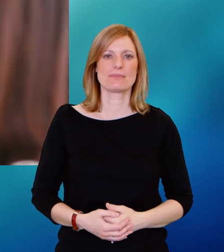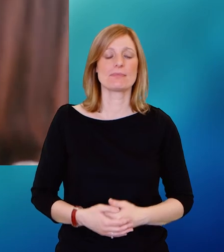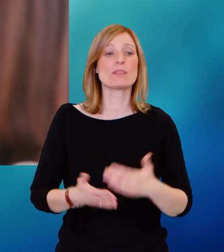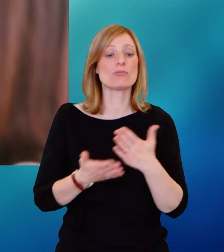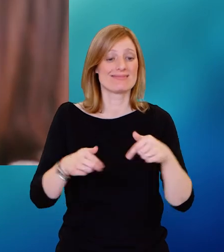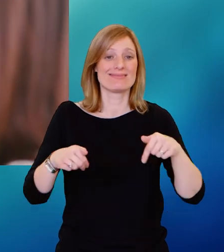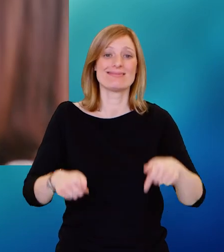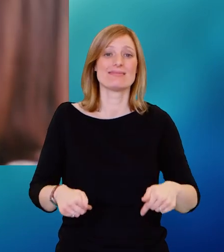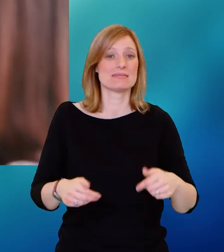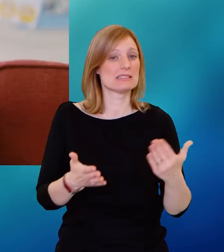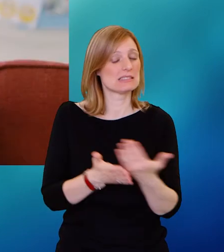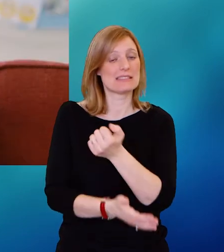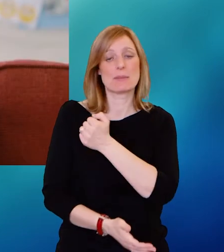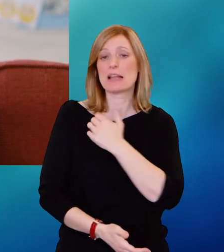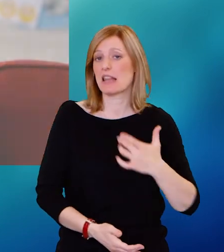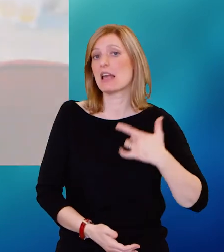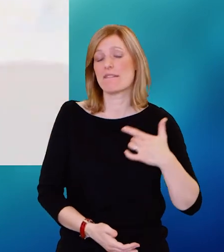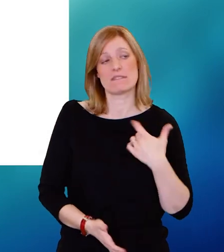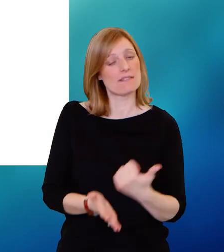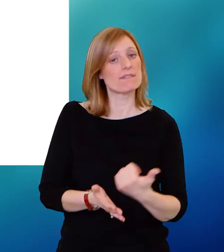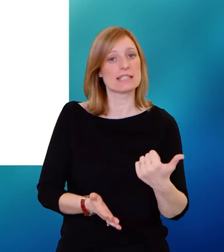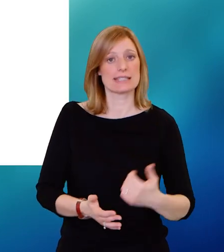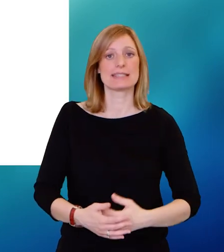See, it's been a lifestyle for me, really. been fantastic.